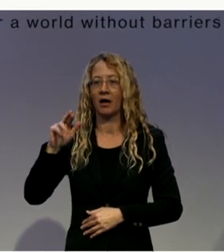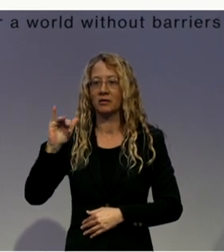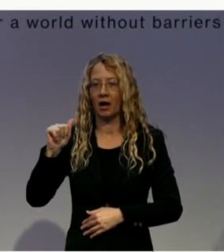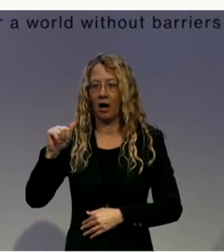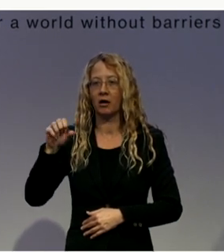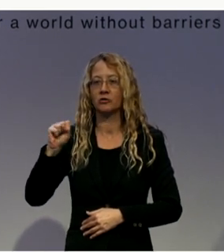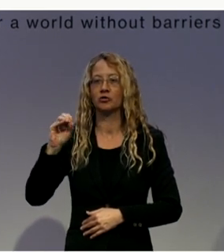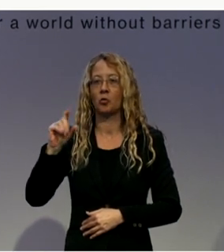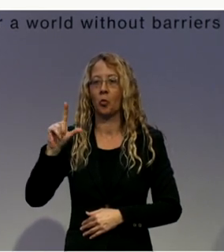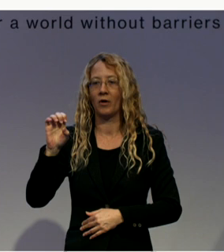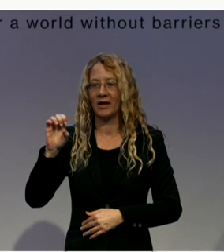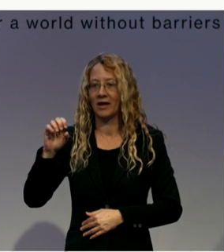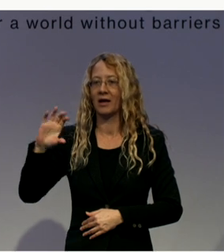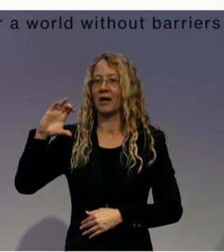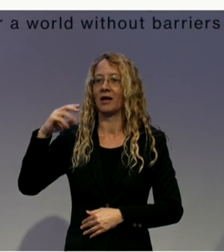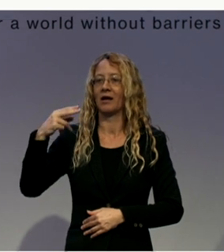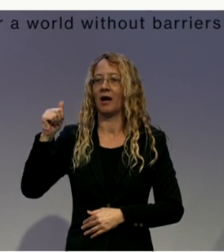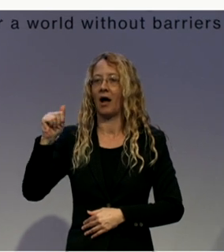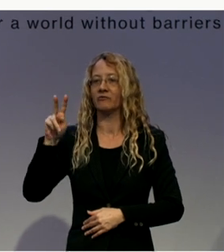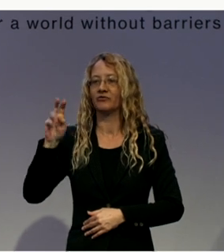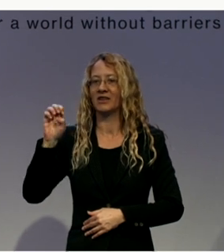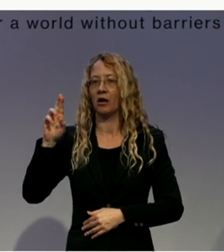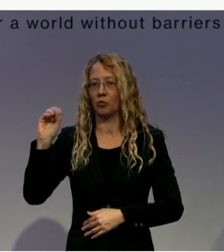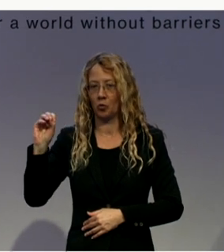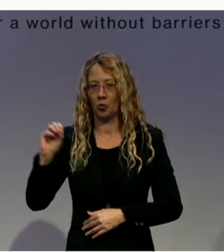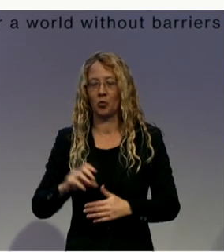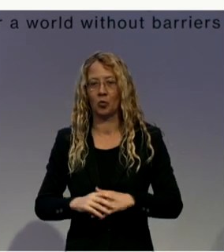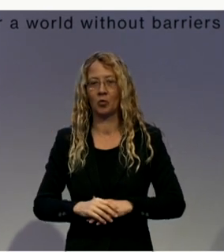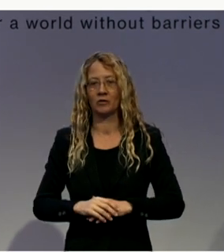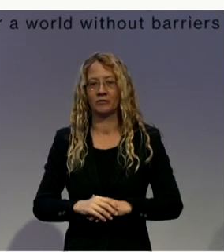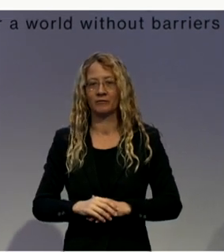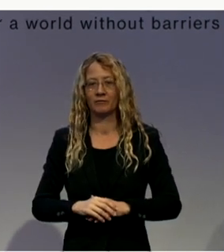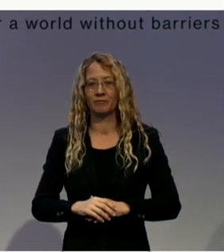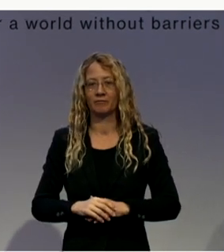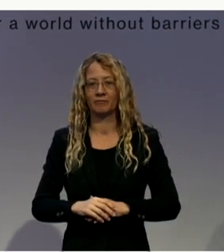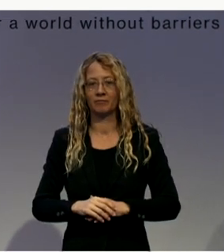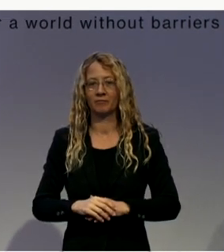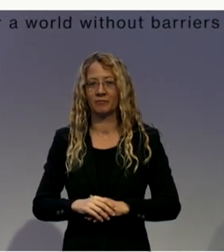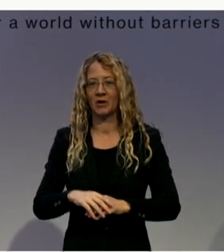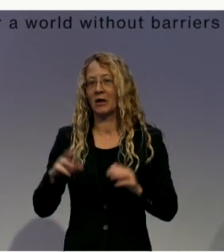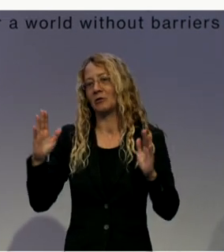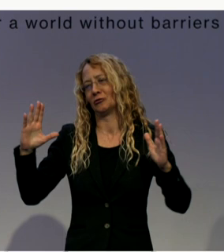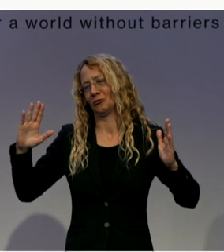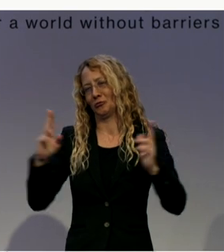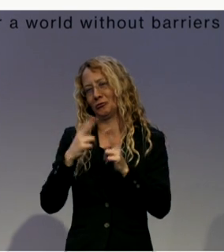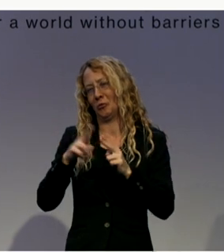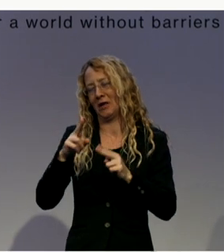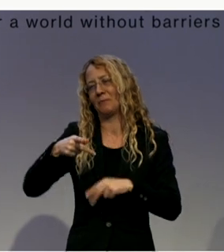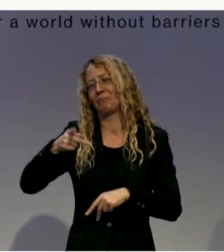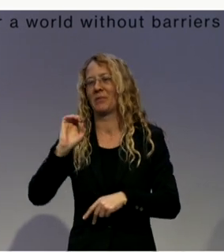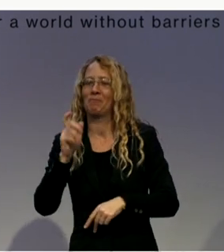can say Pep. Okay, Okay, here's Pep, and I will introduce all of them